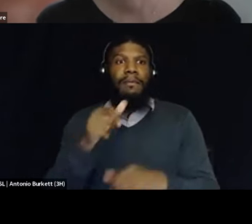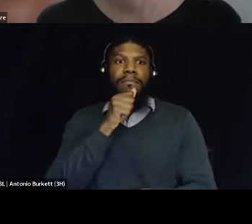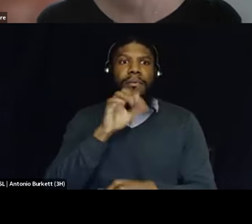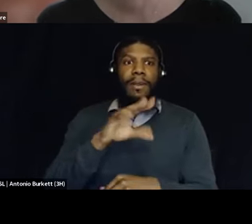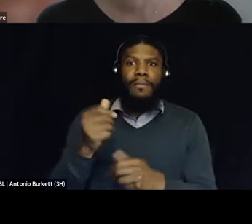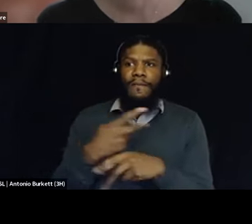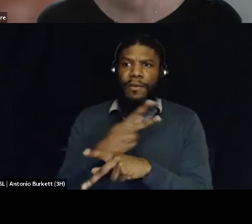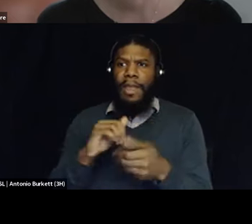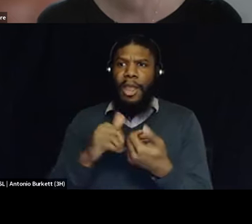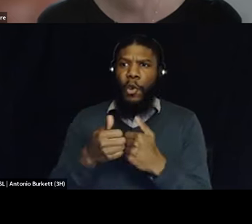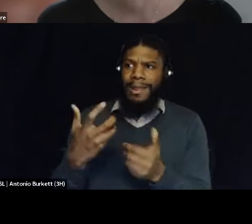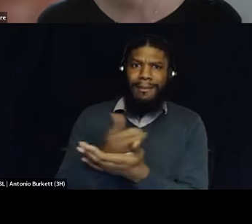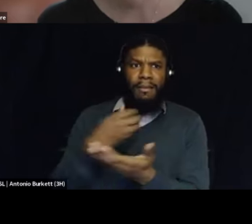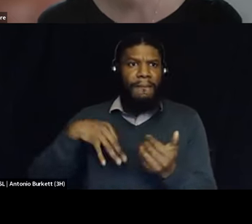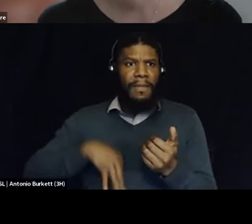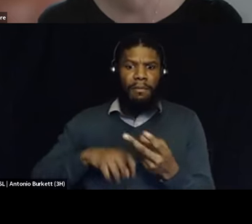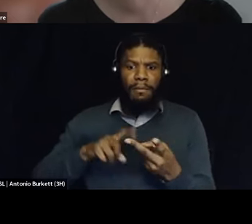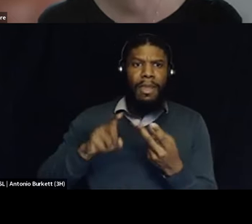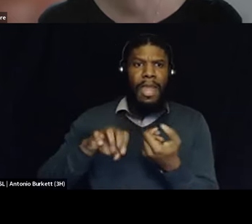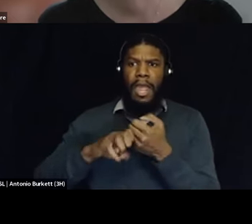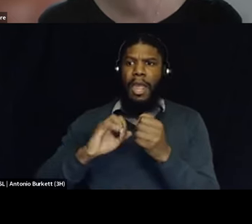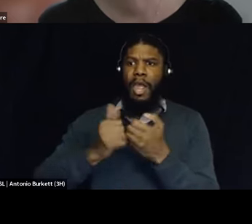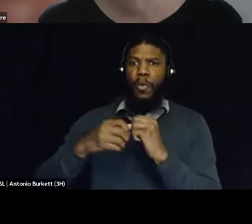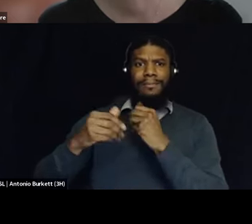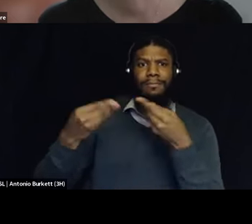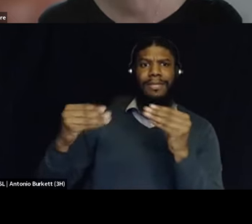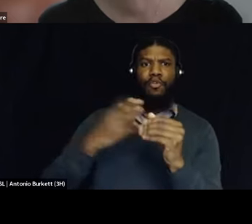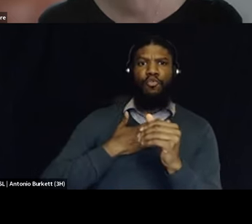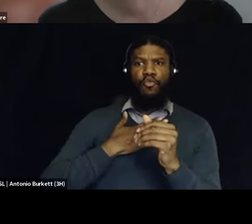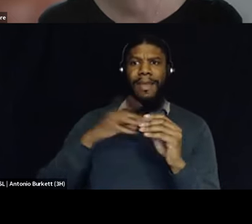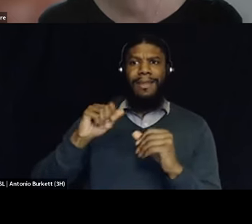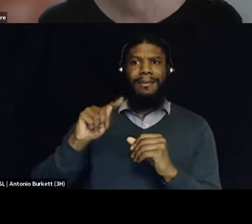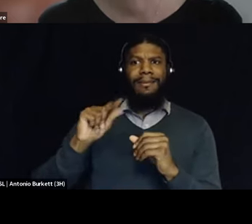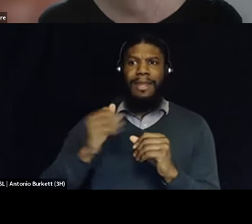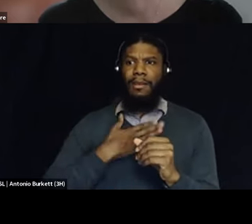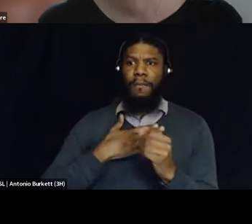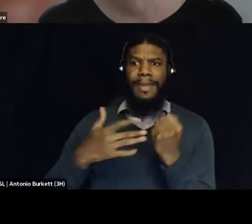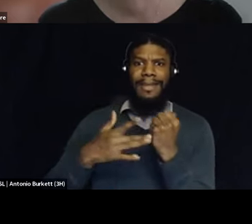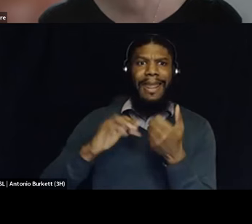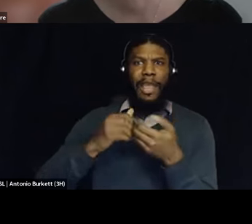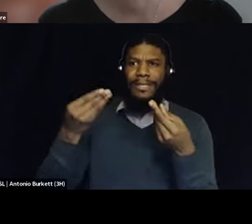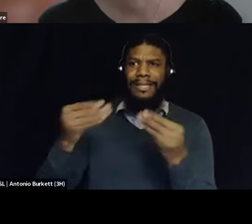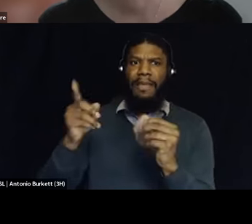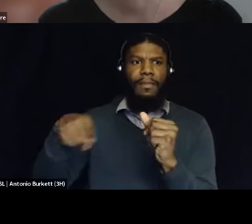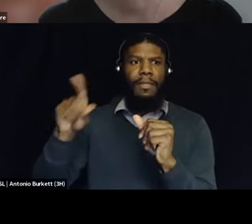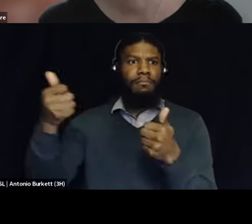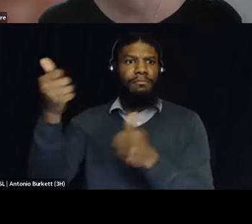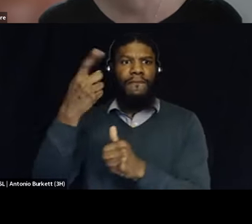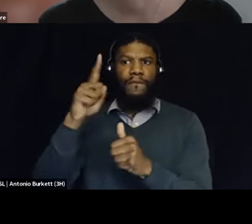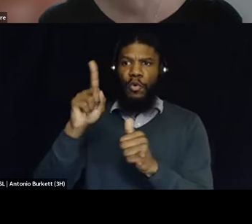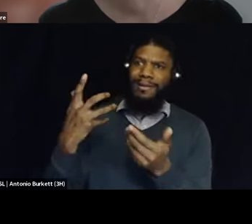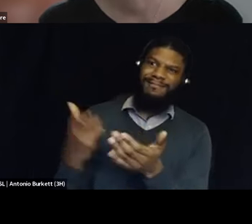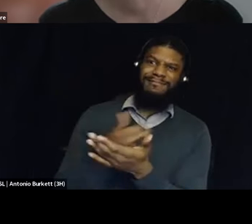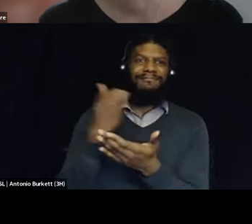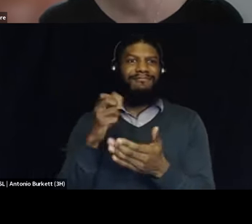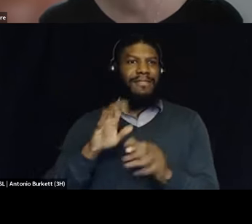that and how do i market my surveillance system or my data system or whatever it might be to try to take advantage of the situation so i think